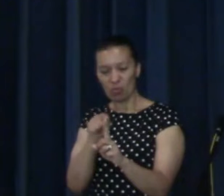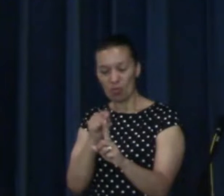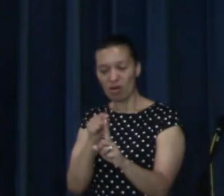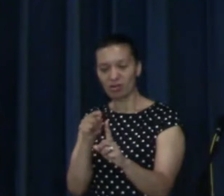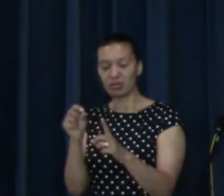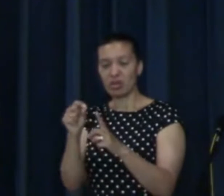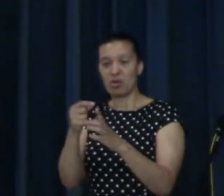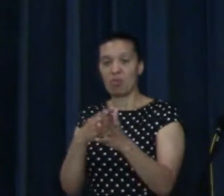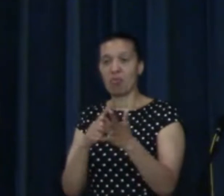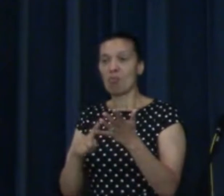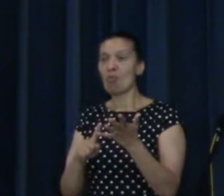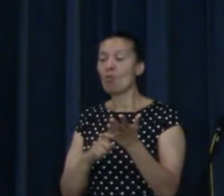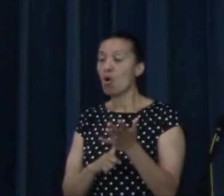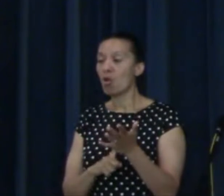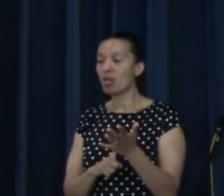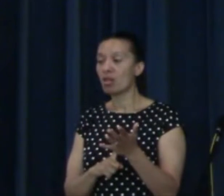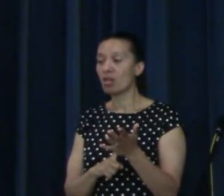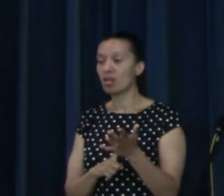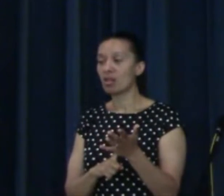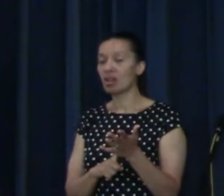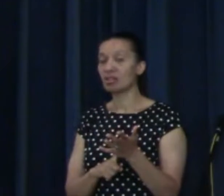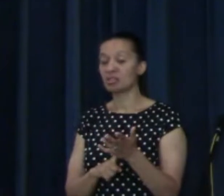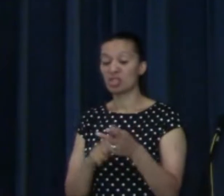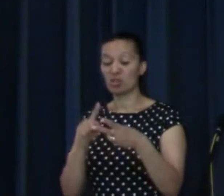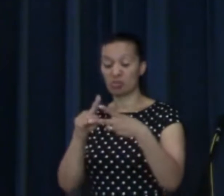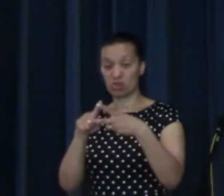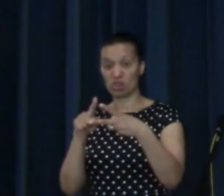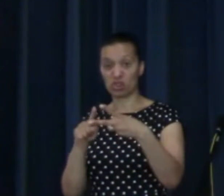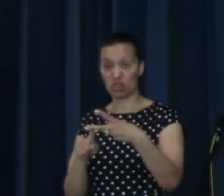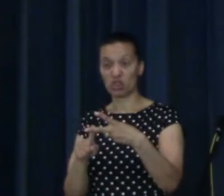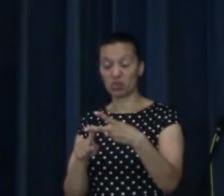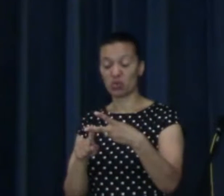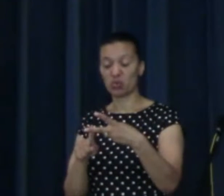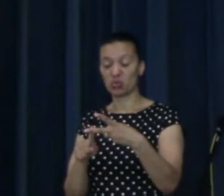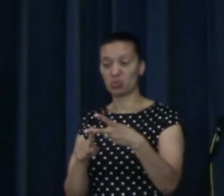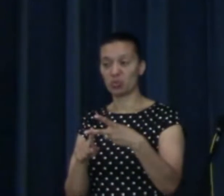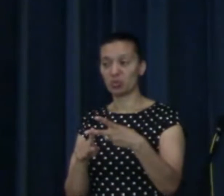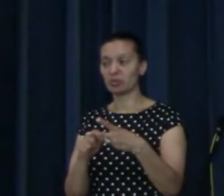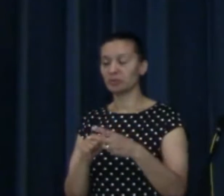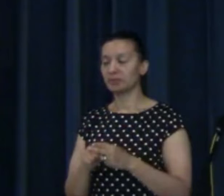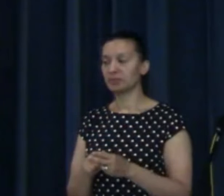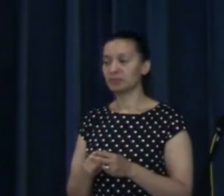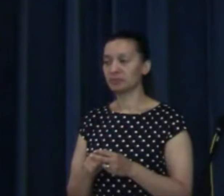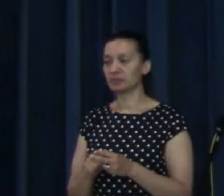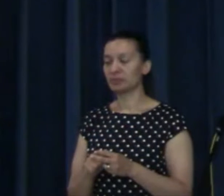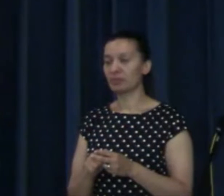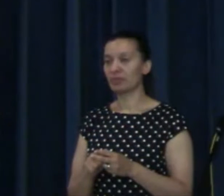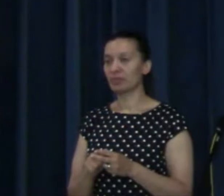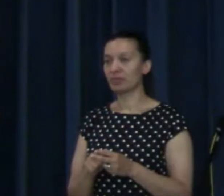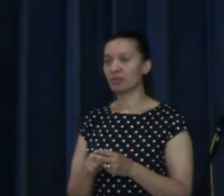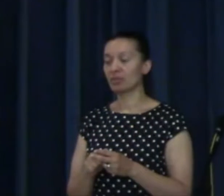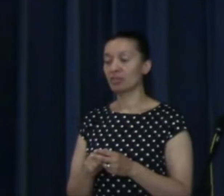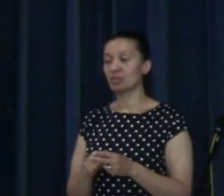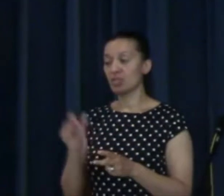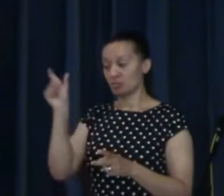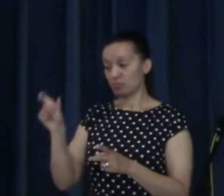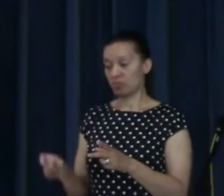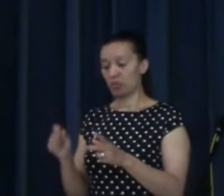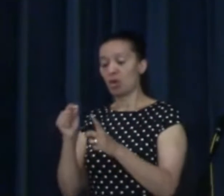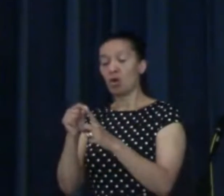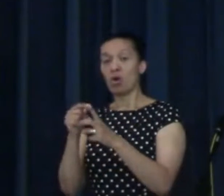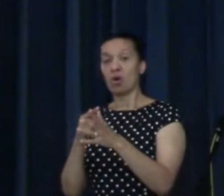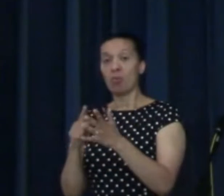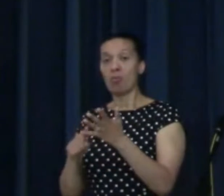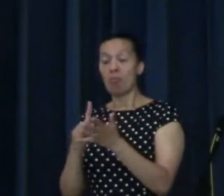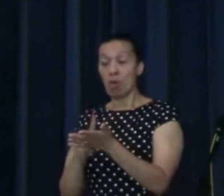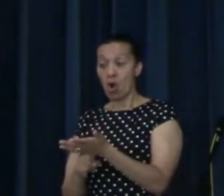Well, there are actually two elements of, I believe, of motivation in these verses. Paul's motivation, which is very explicit,